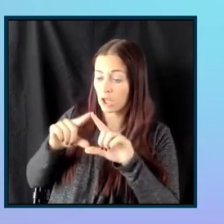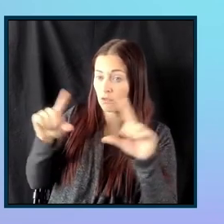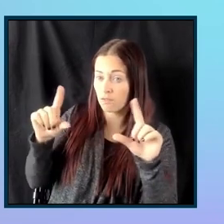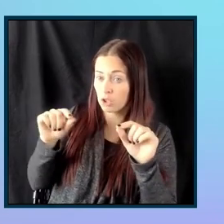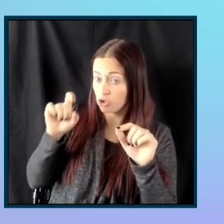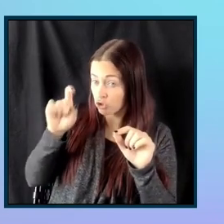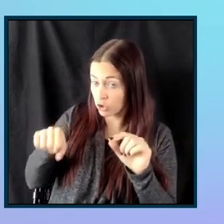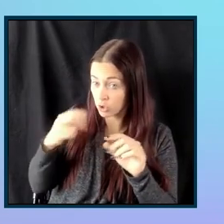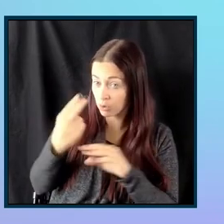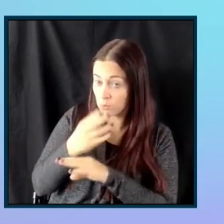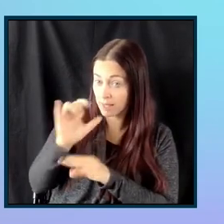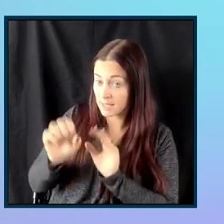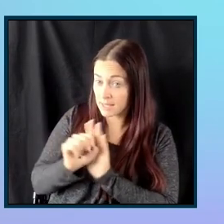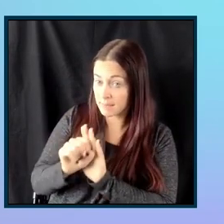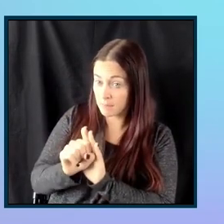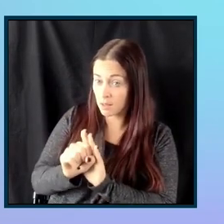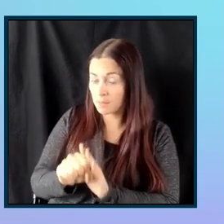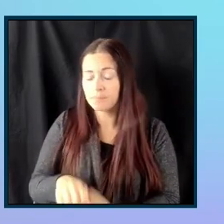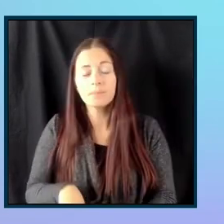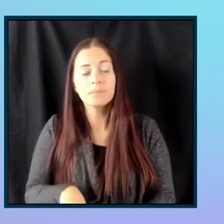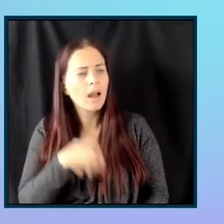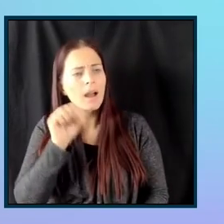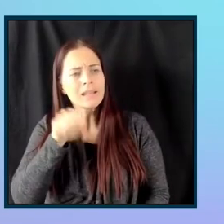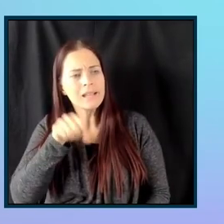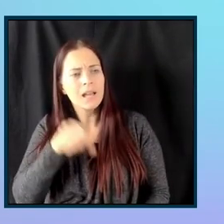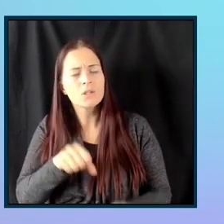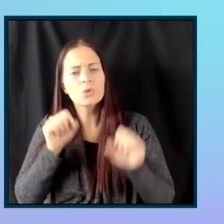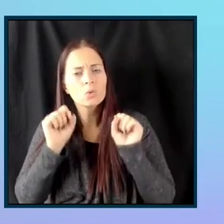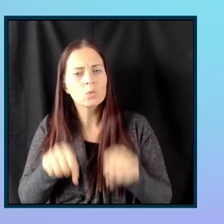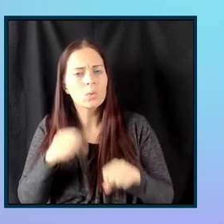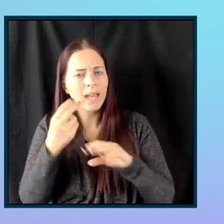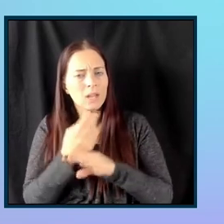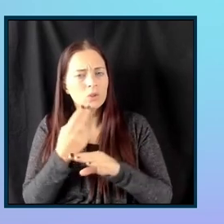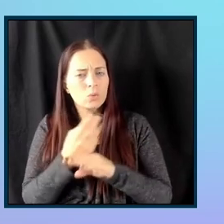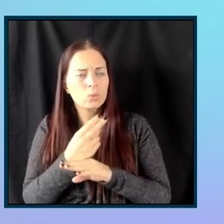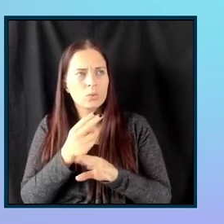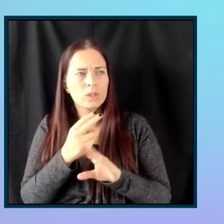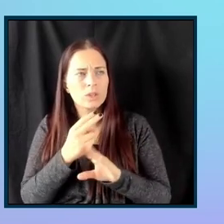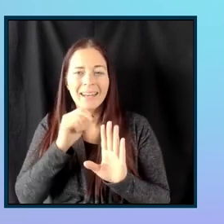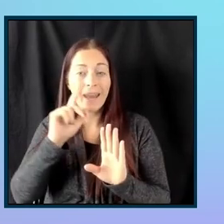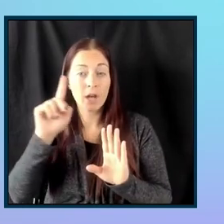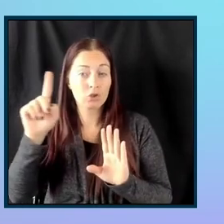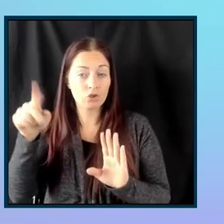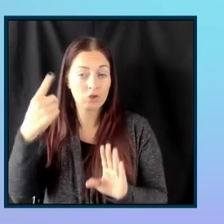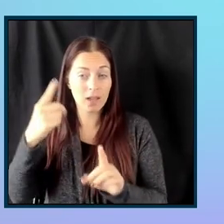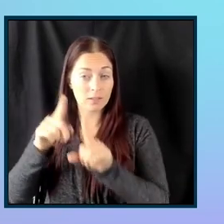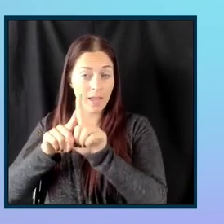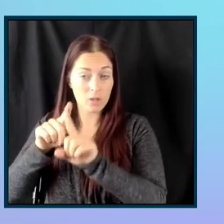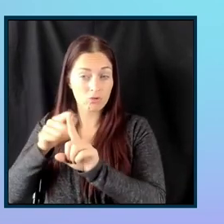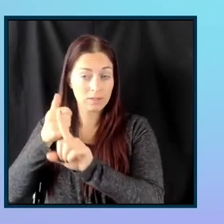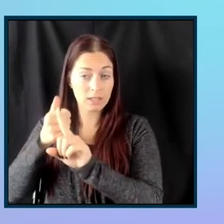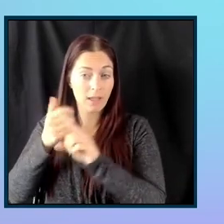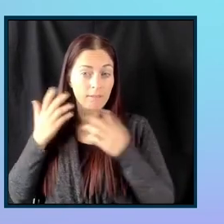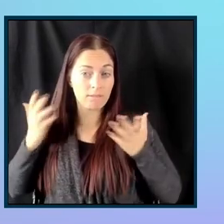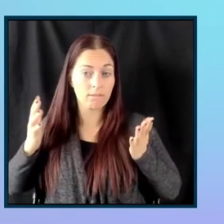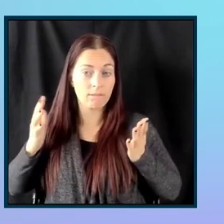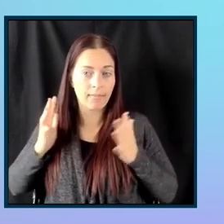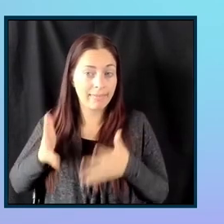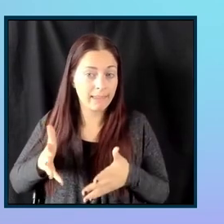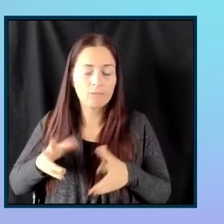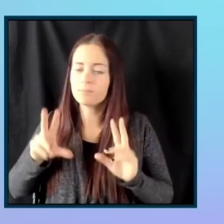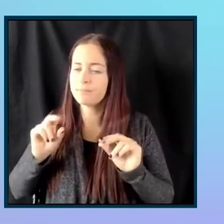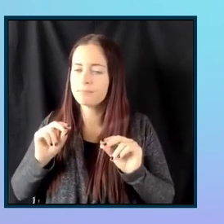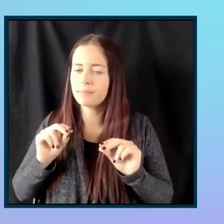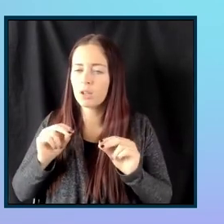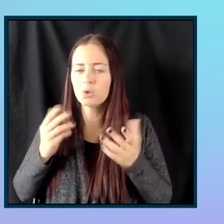use that. Make sure that you're not kind of leaving it as an asterisk by itself. You might even want to either, so like you